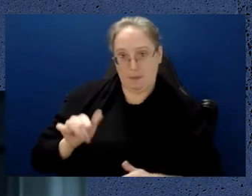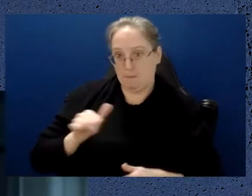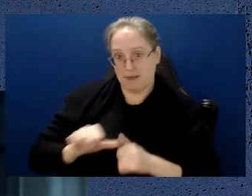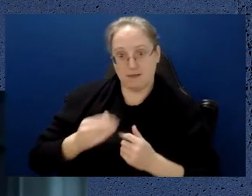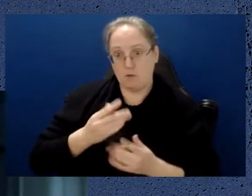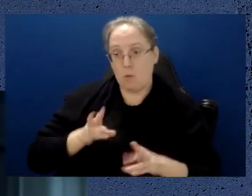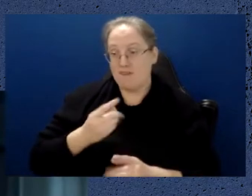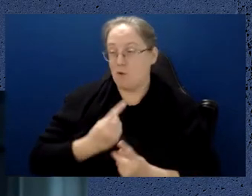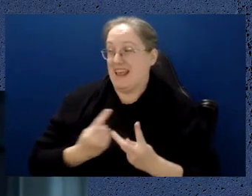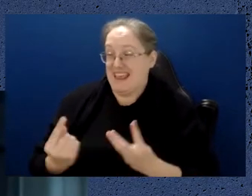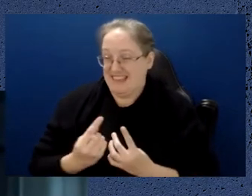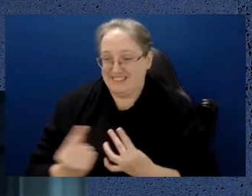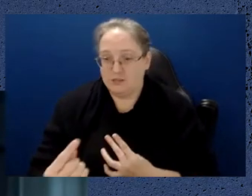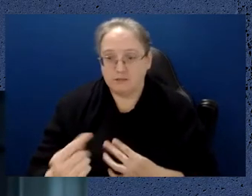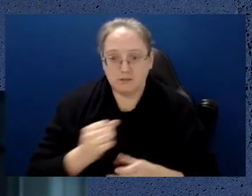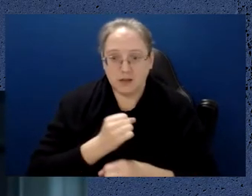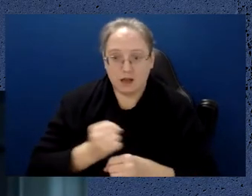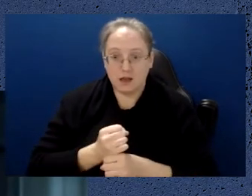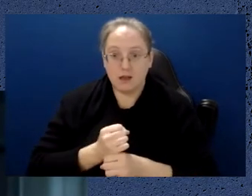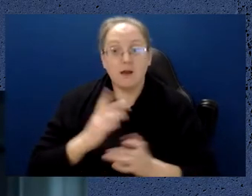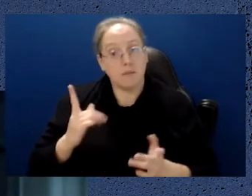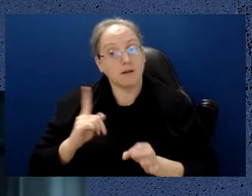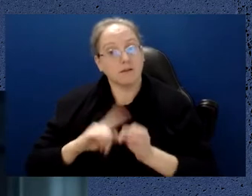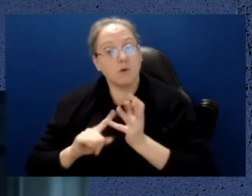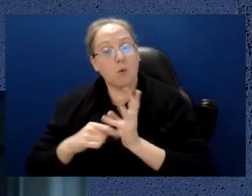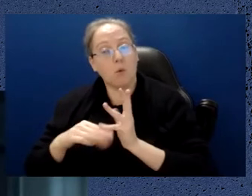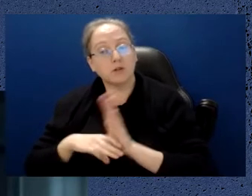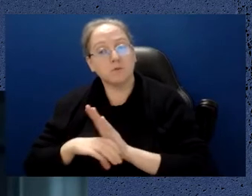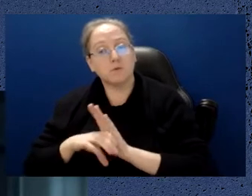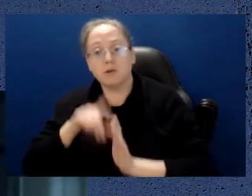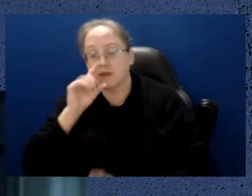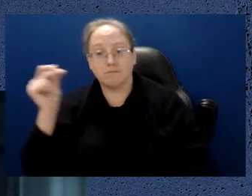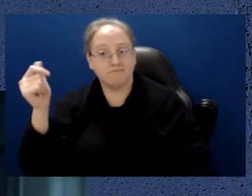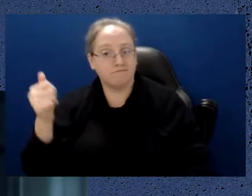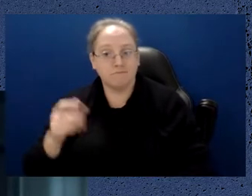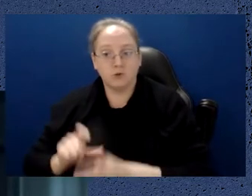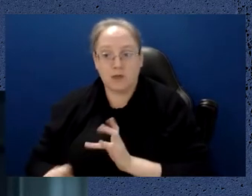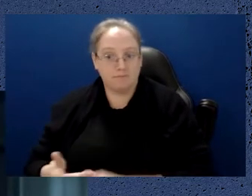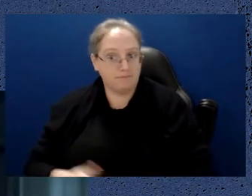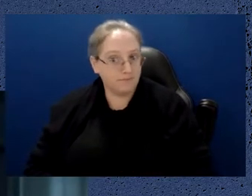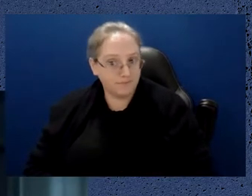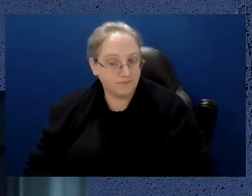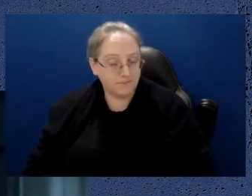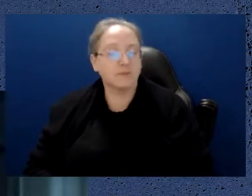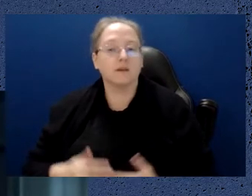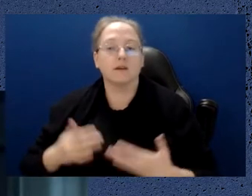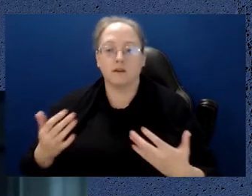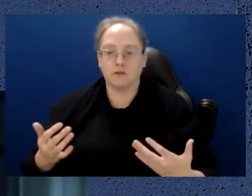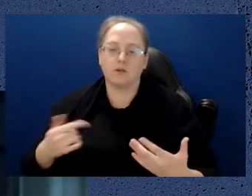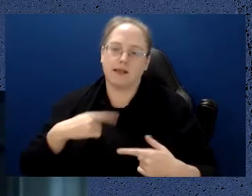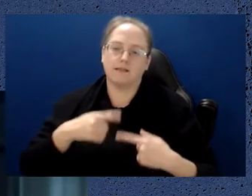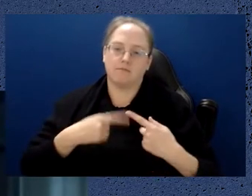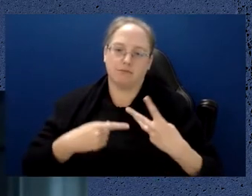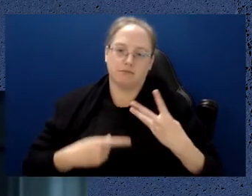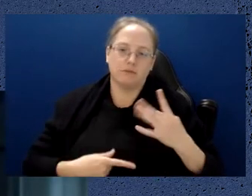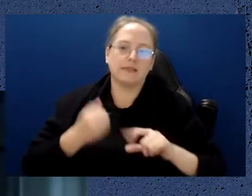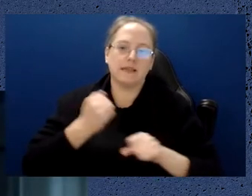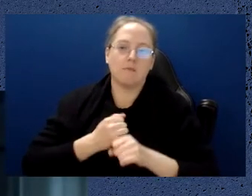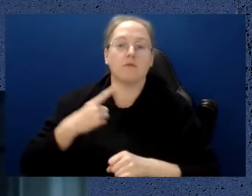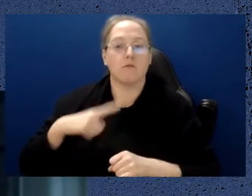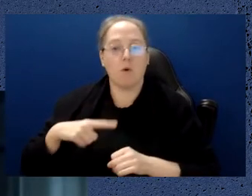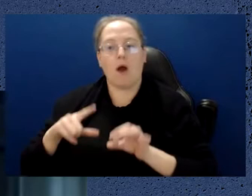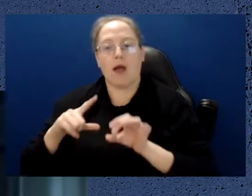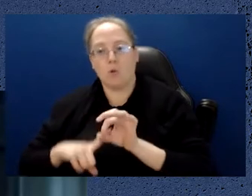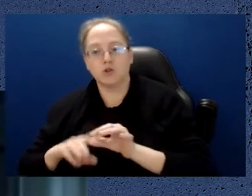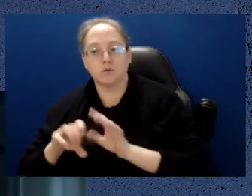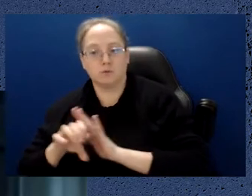able to find the optimal route for every car. So that's it, in a nutshell, why quantum computers are important.